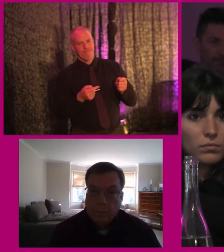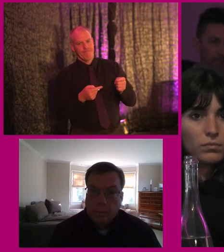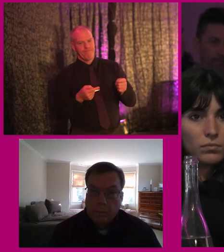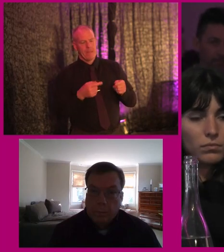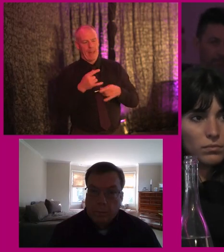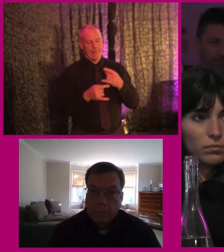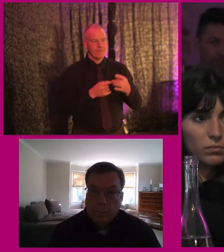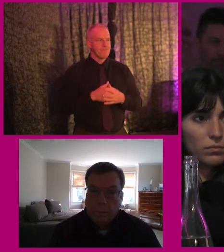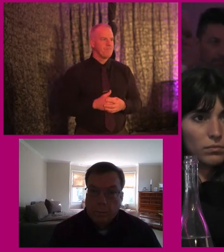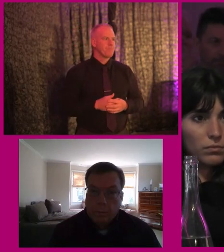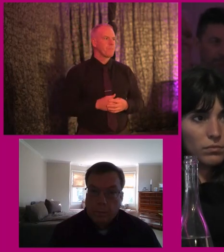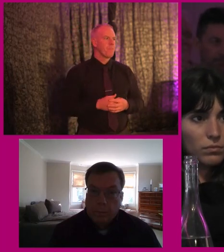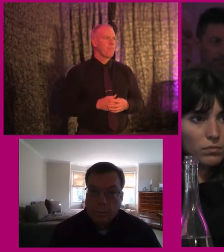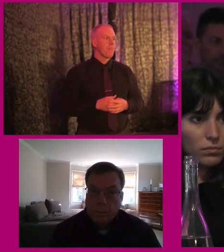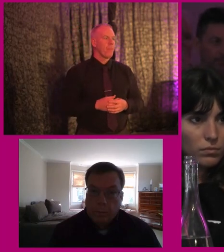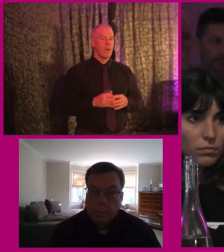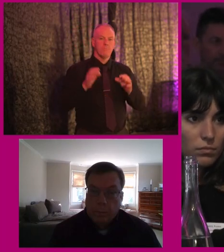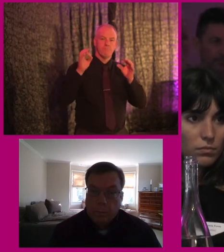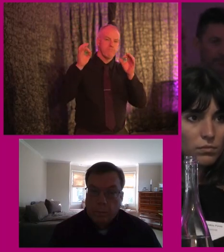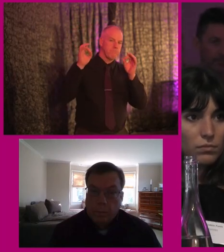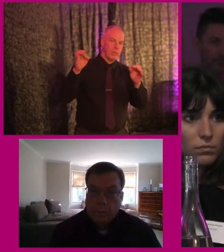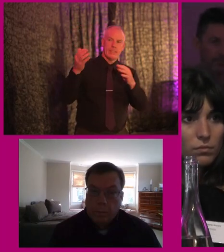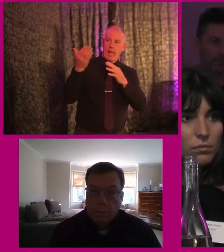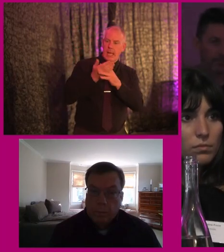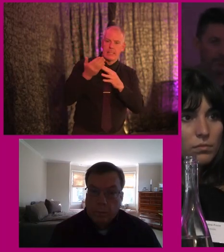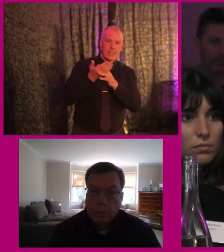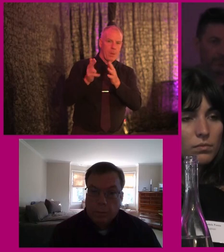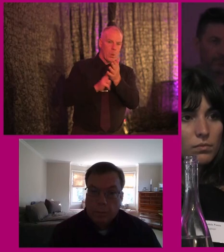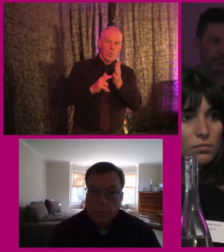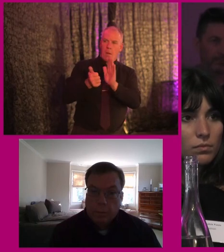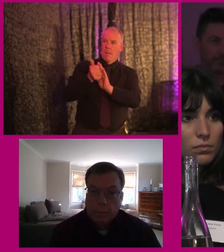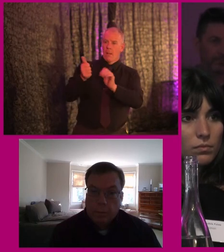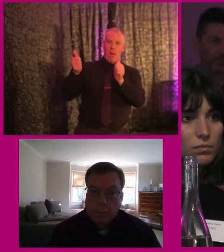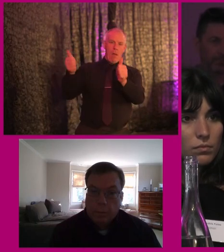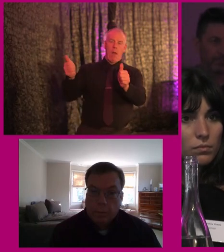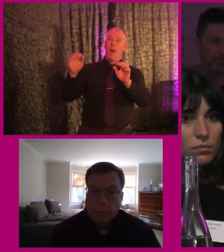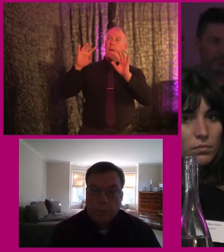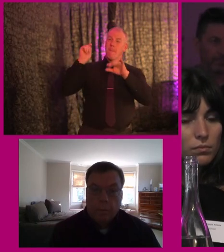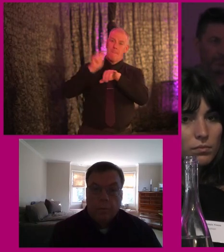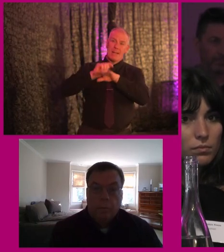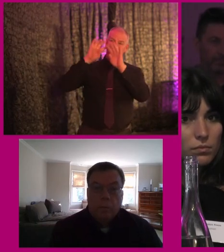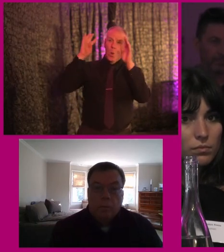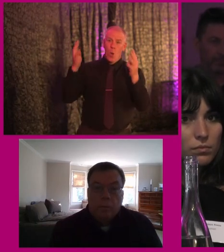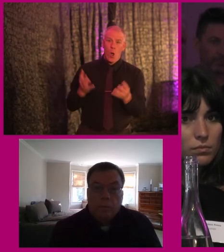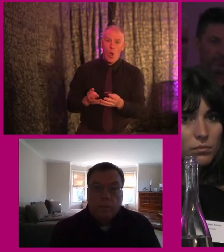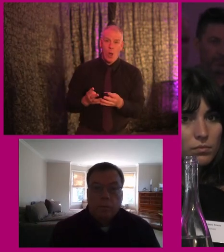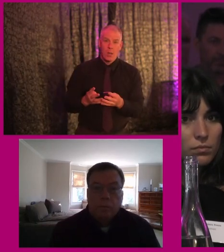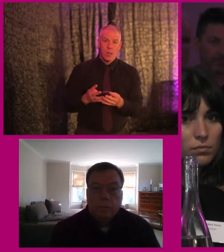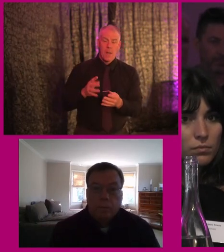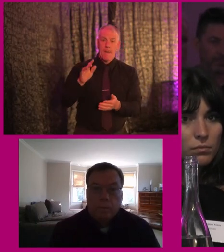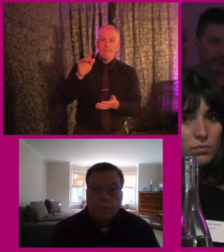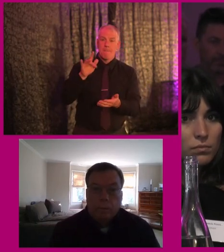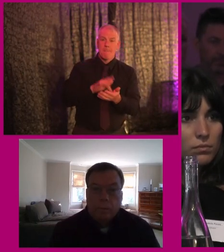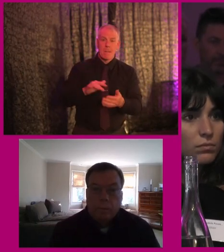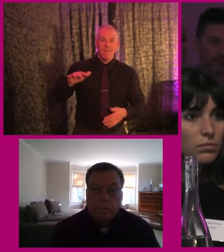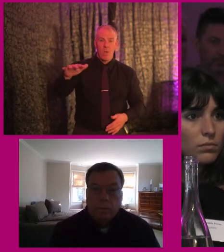occur. So you can have the most accessible usable building in the world, but it can be out in middle of nowhere where people